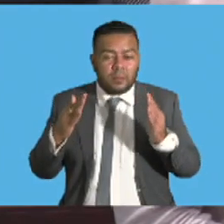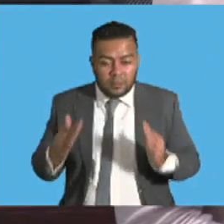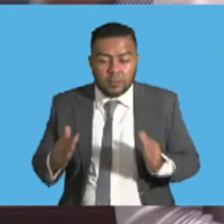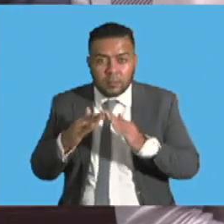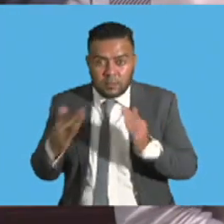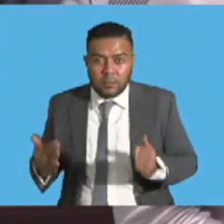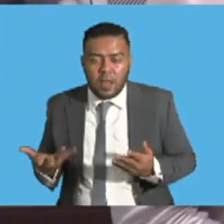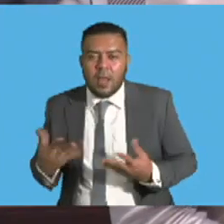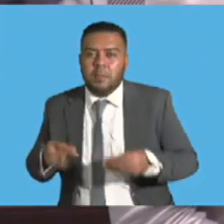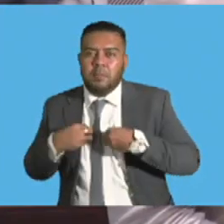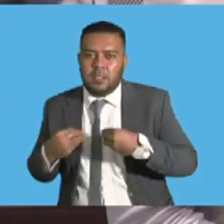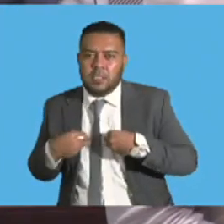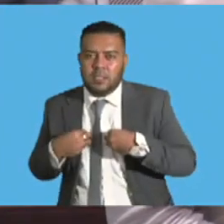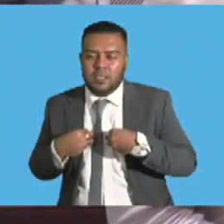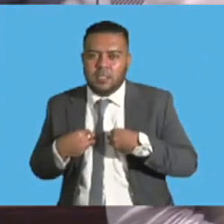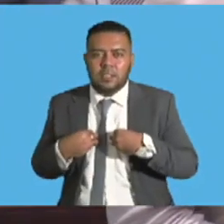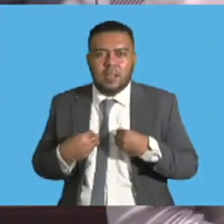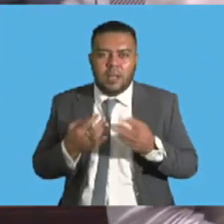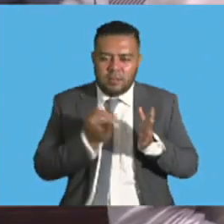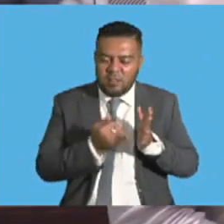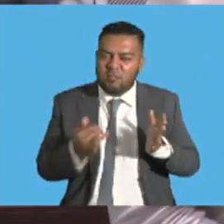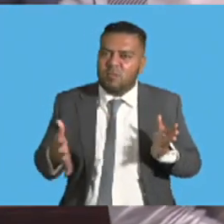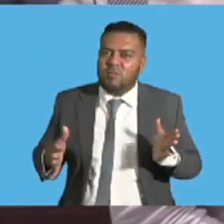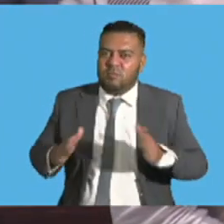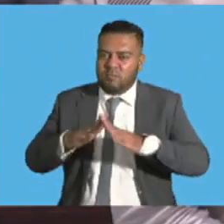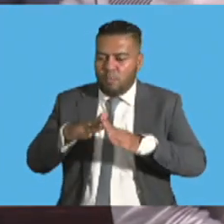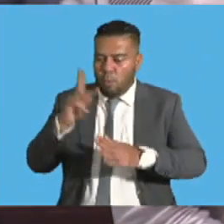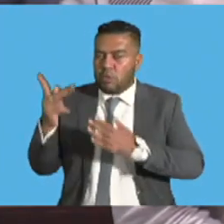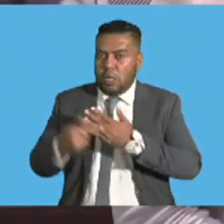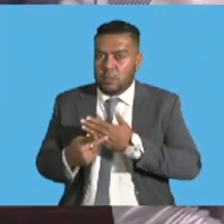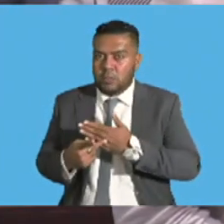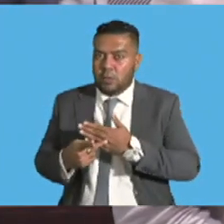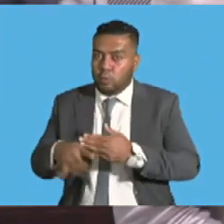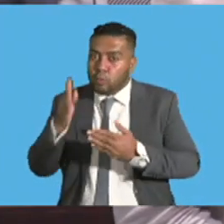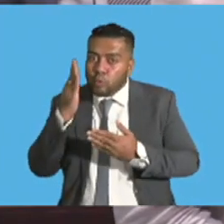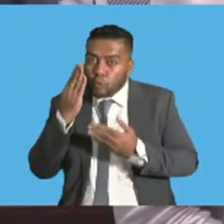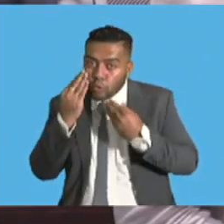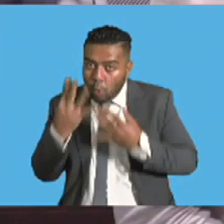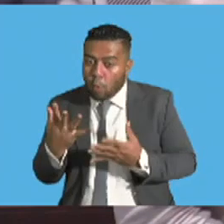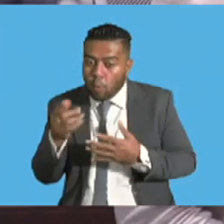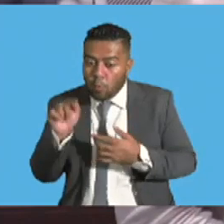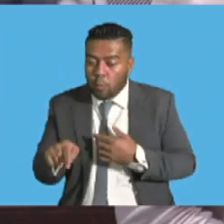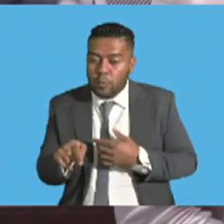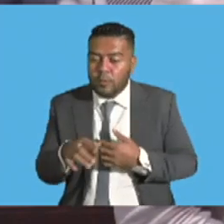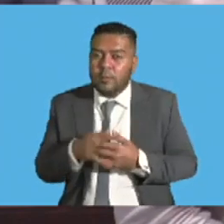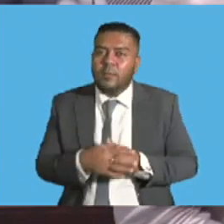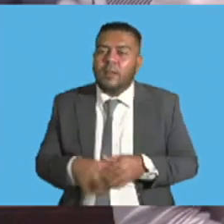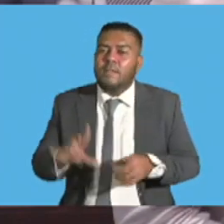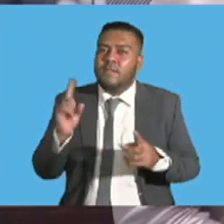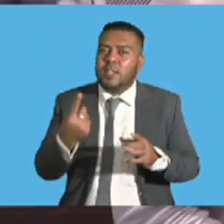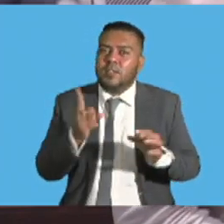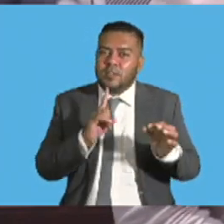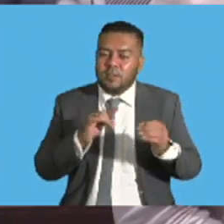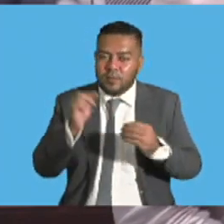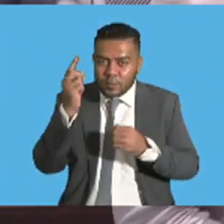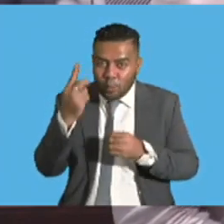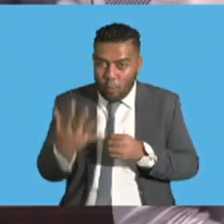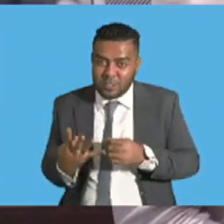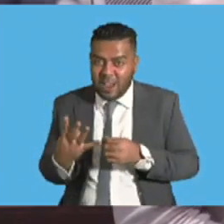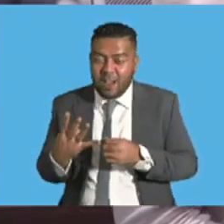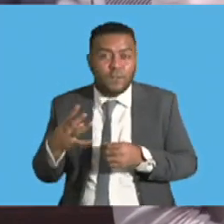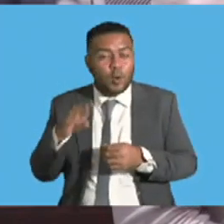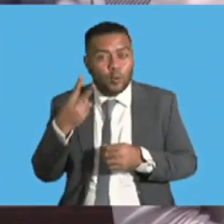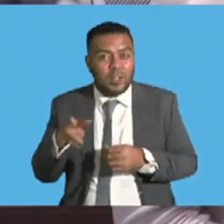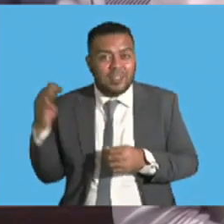as commercial and industrial projects. To illustrate this, for the first quarter of 2019, completion